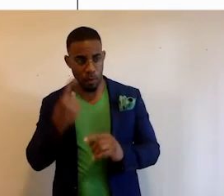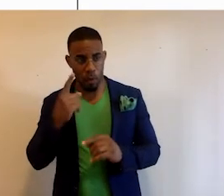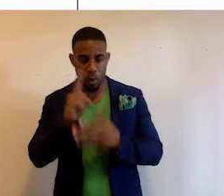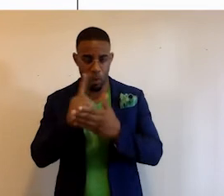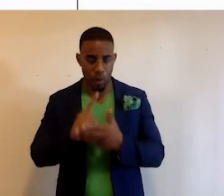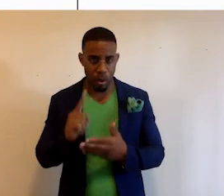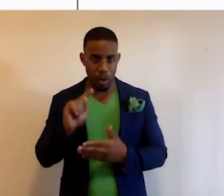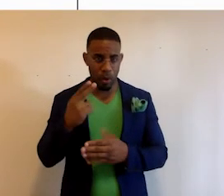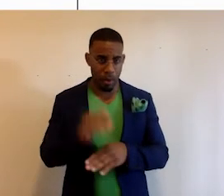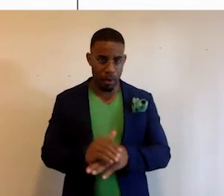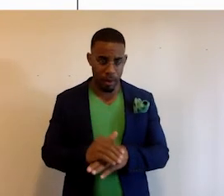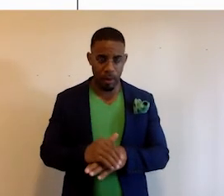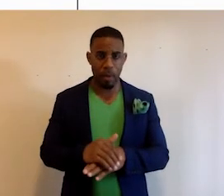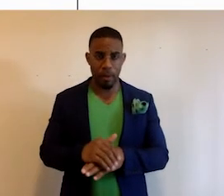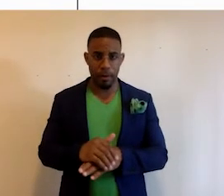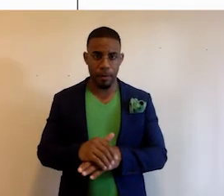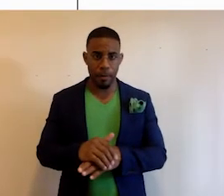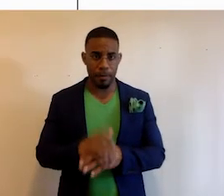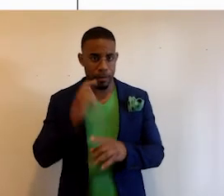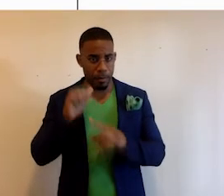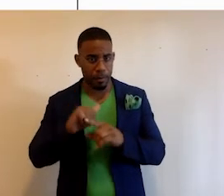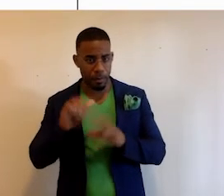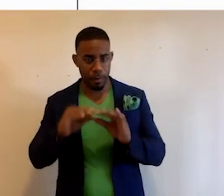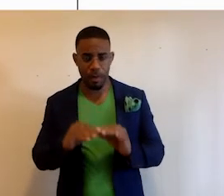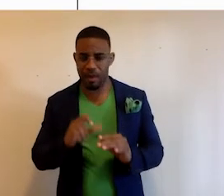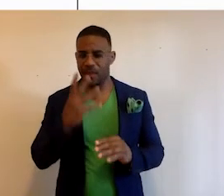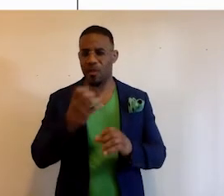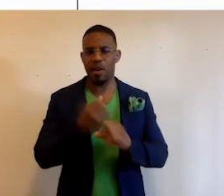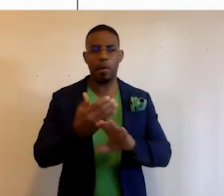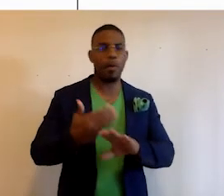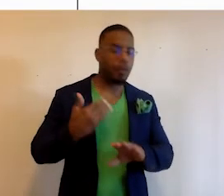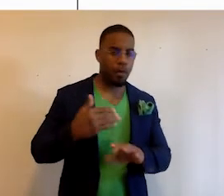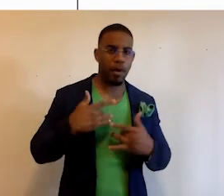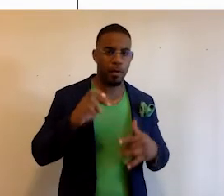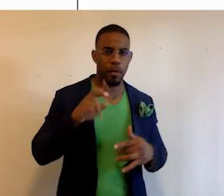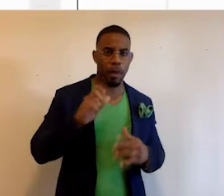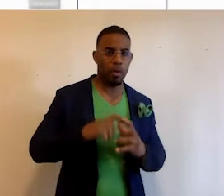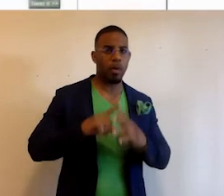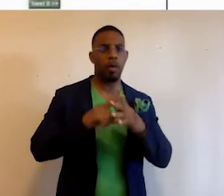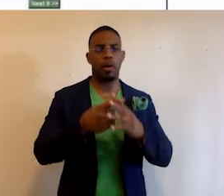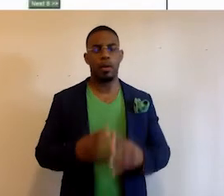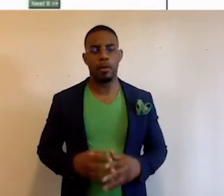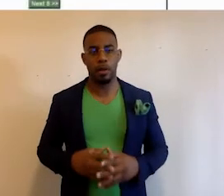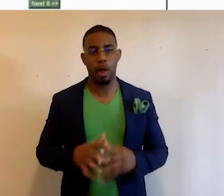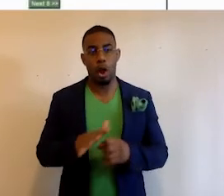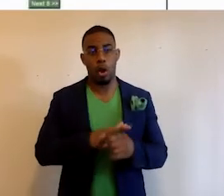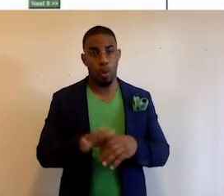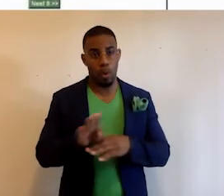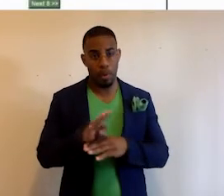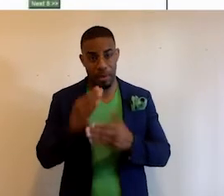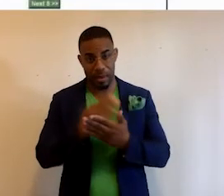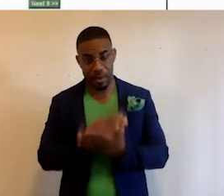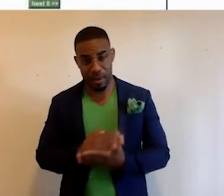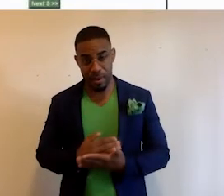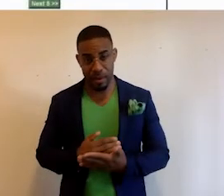weekly Thursday night meetings we did for training sessions. This is four years before Eventbrite was launched. Local business listings.